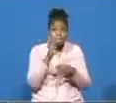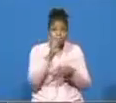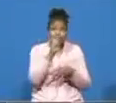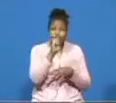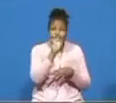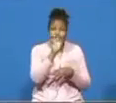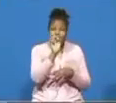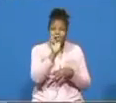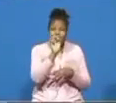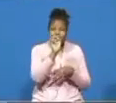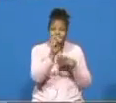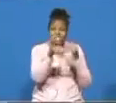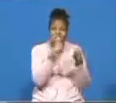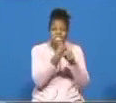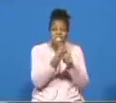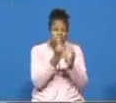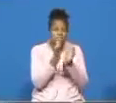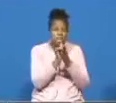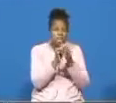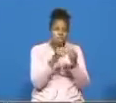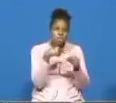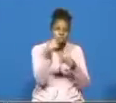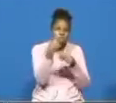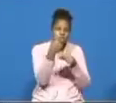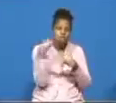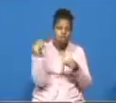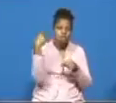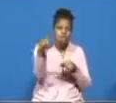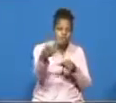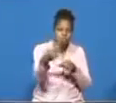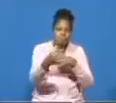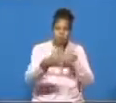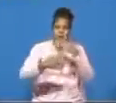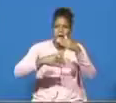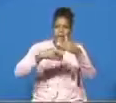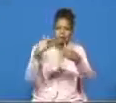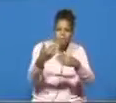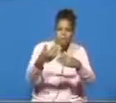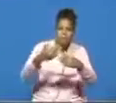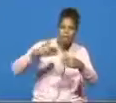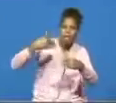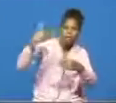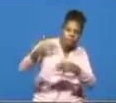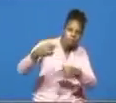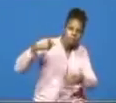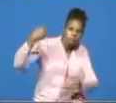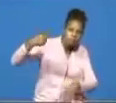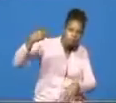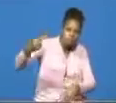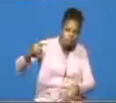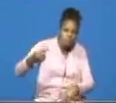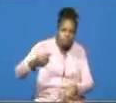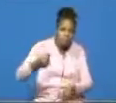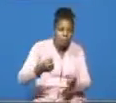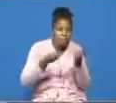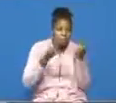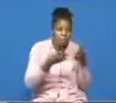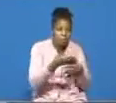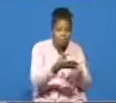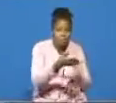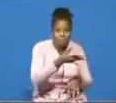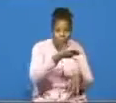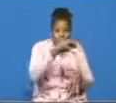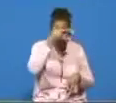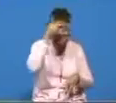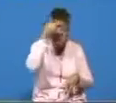years that generation came after a generation and even many of them actually forgot as it